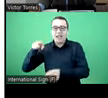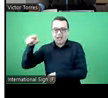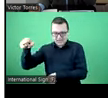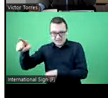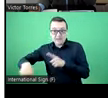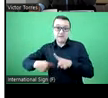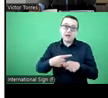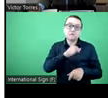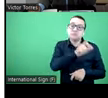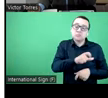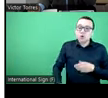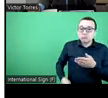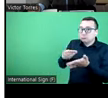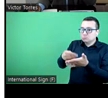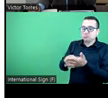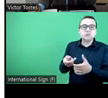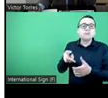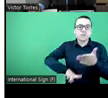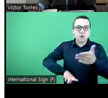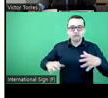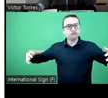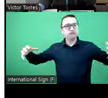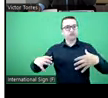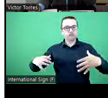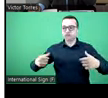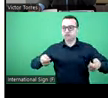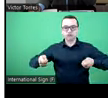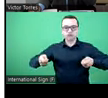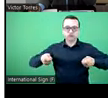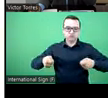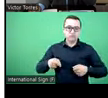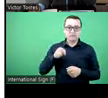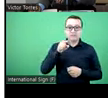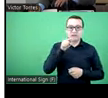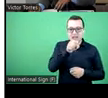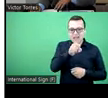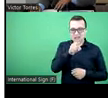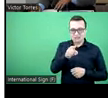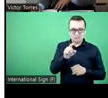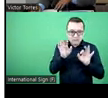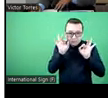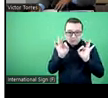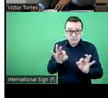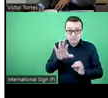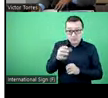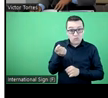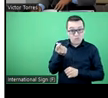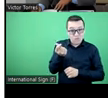entities promoting health and contribution and the subsidies.